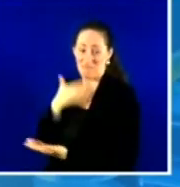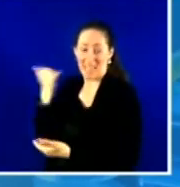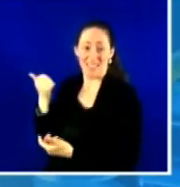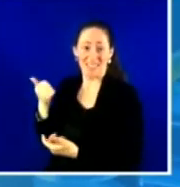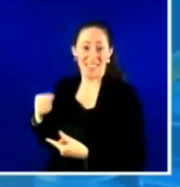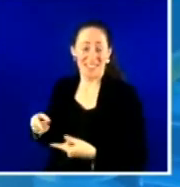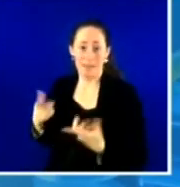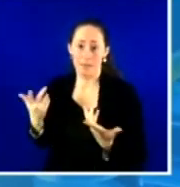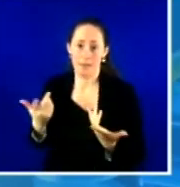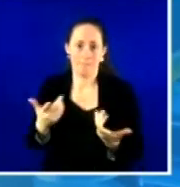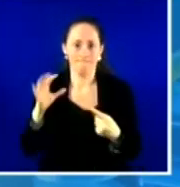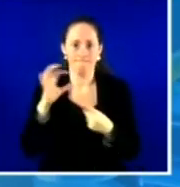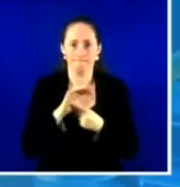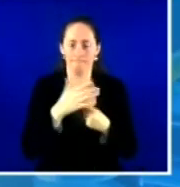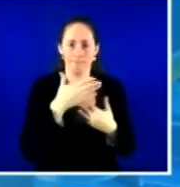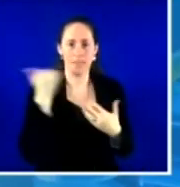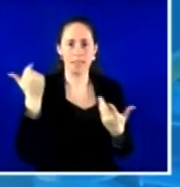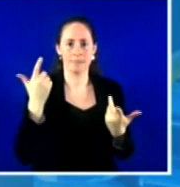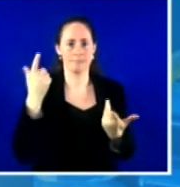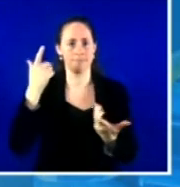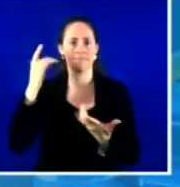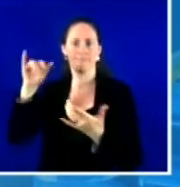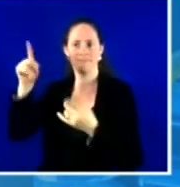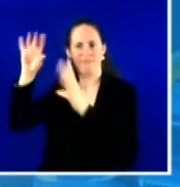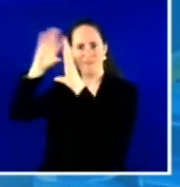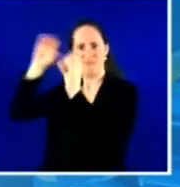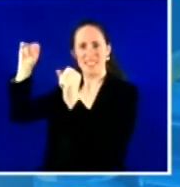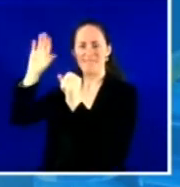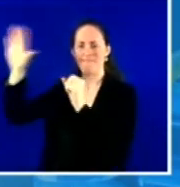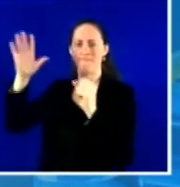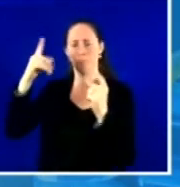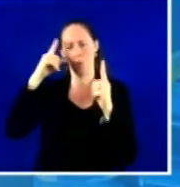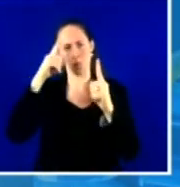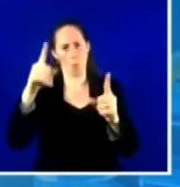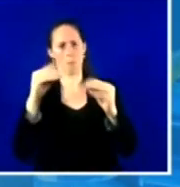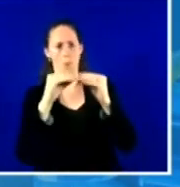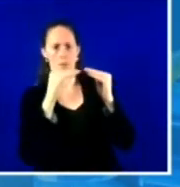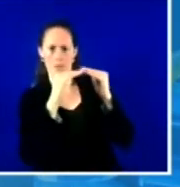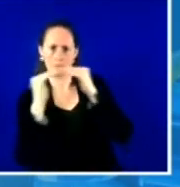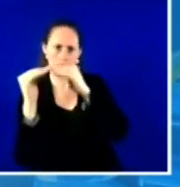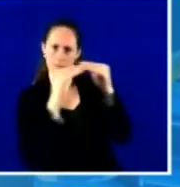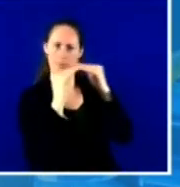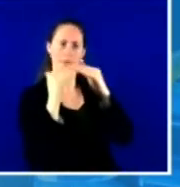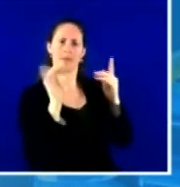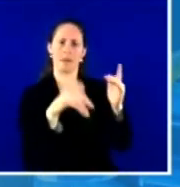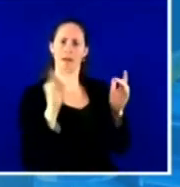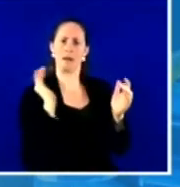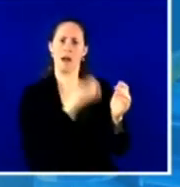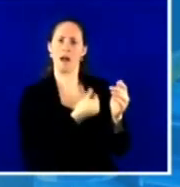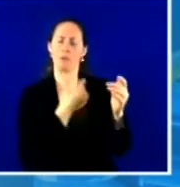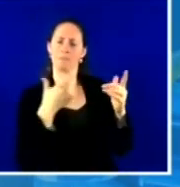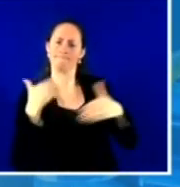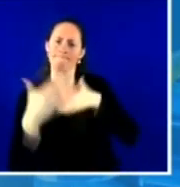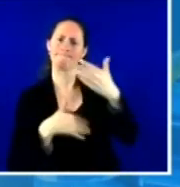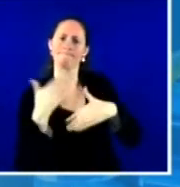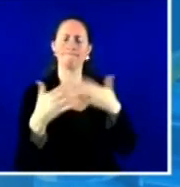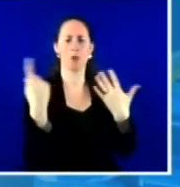administration, centering equity and the COVID-19 response and recovery has been top of priority. And I know that's